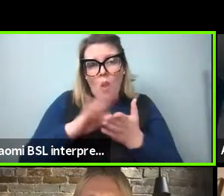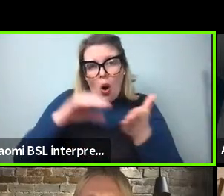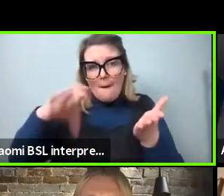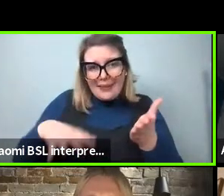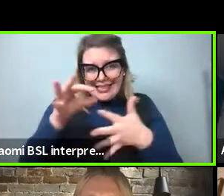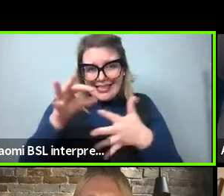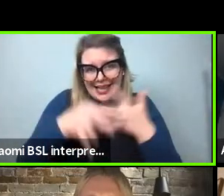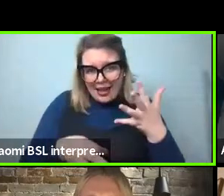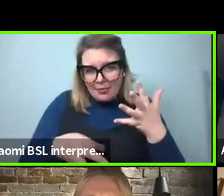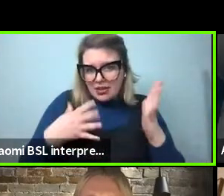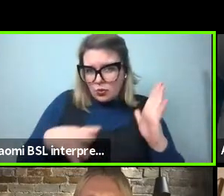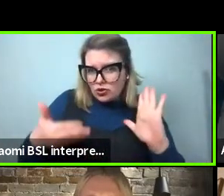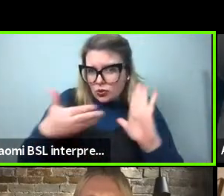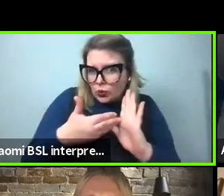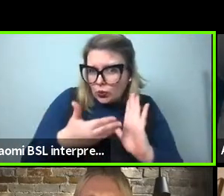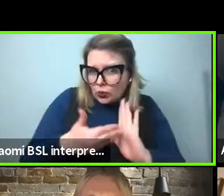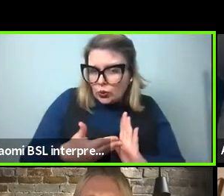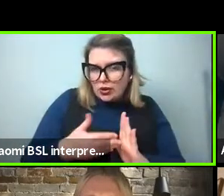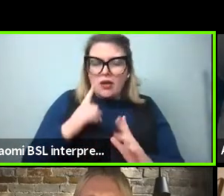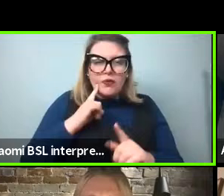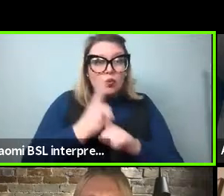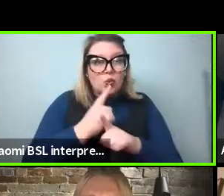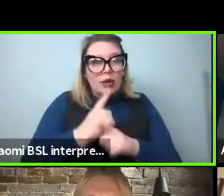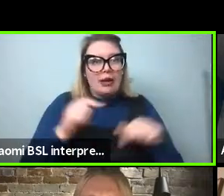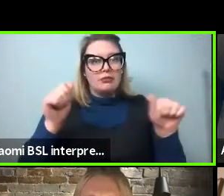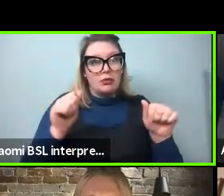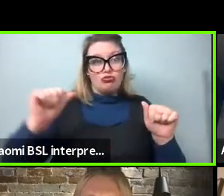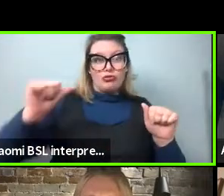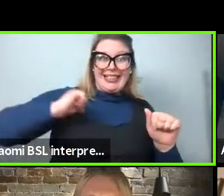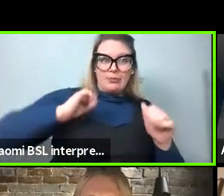more predictable, shorter generalization.